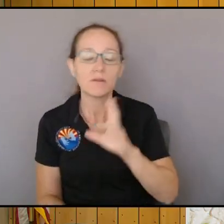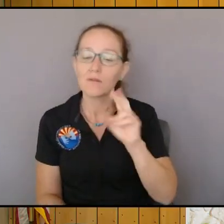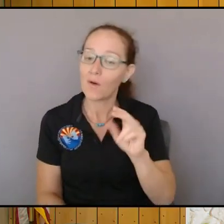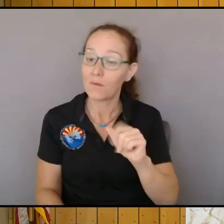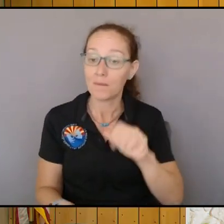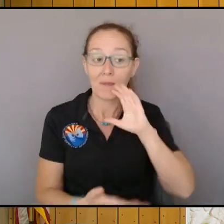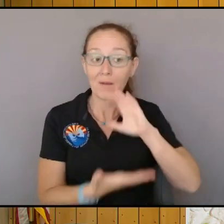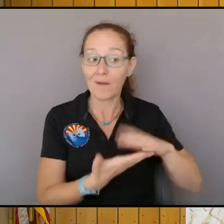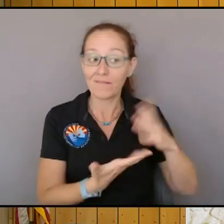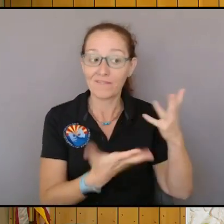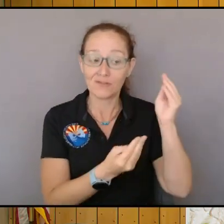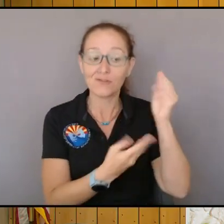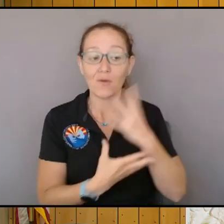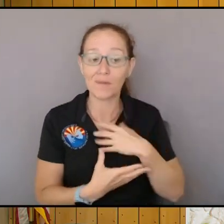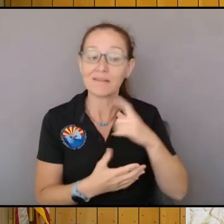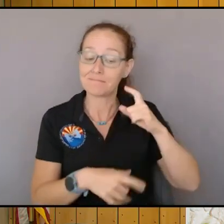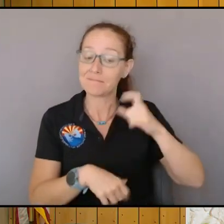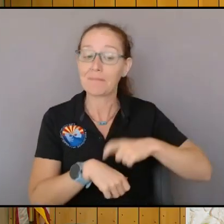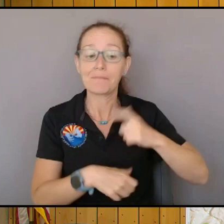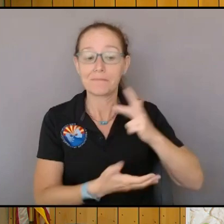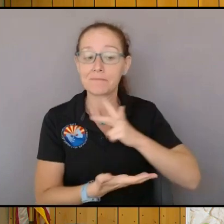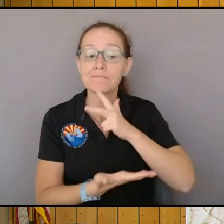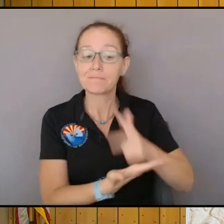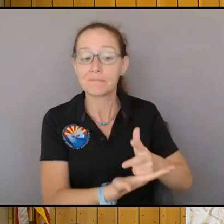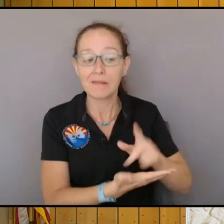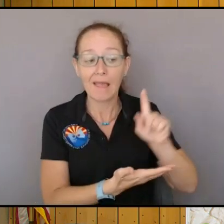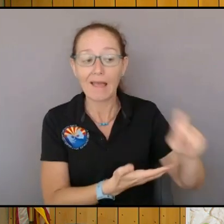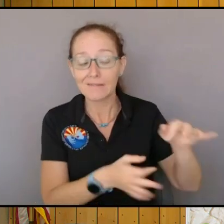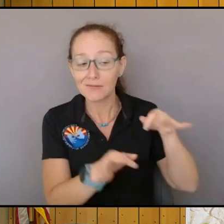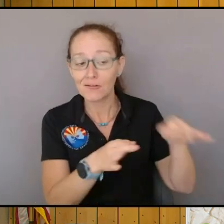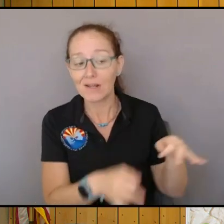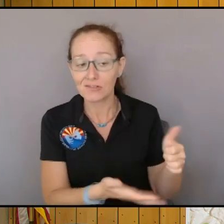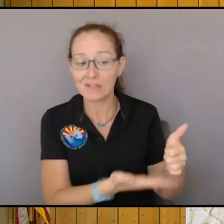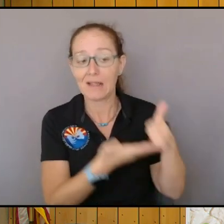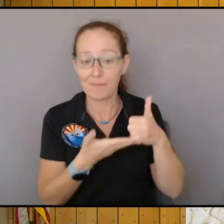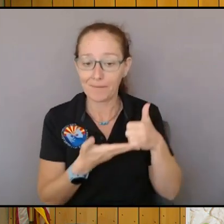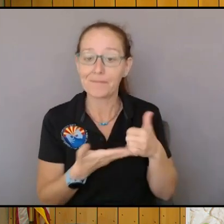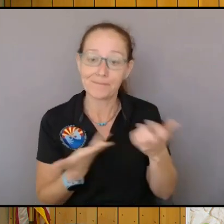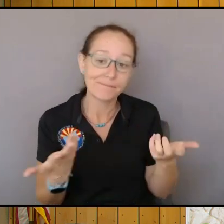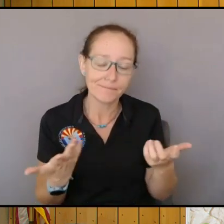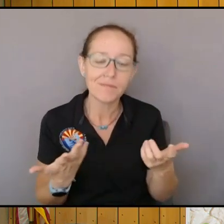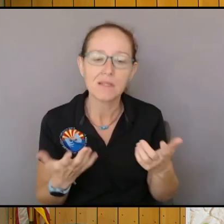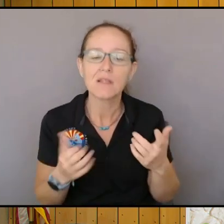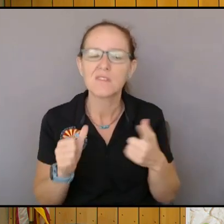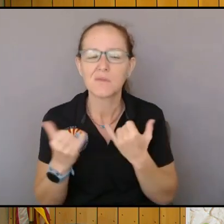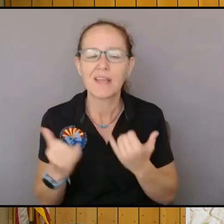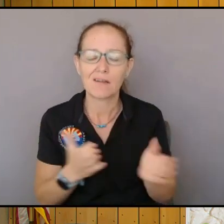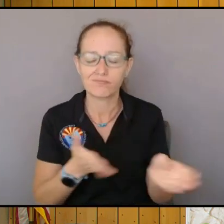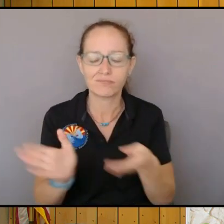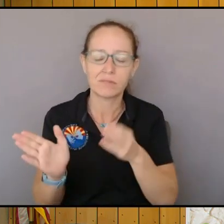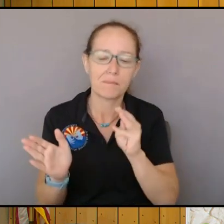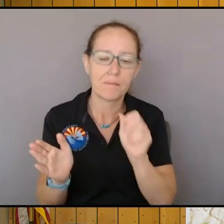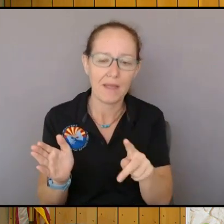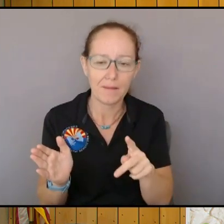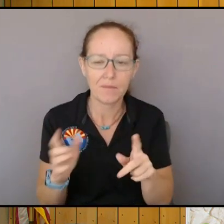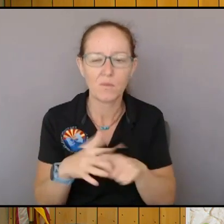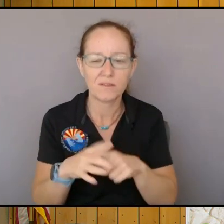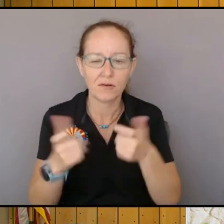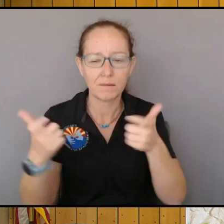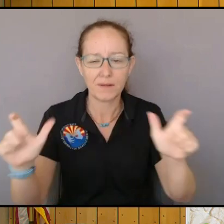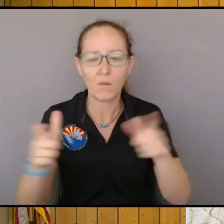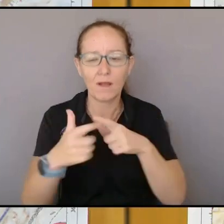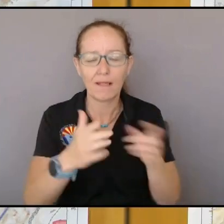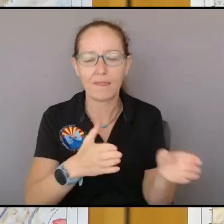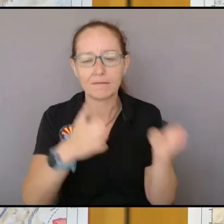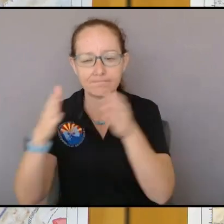starting the big map here and and then we'll go to the other map so up here by pot creek